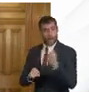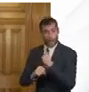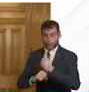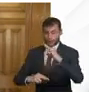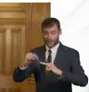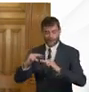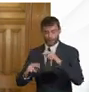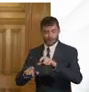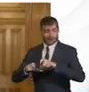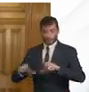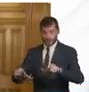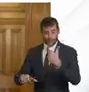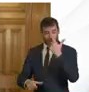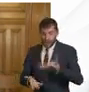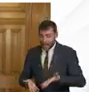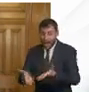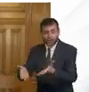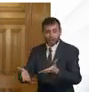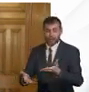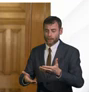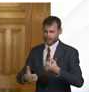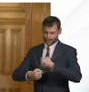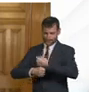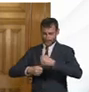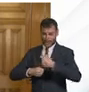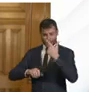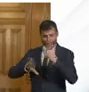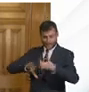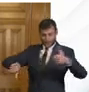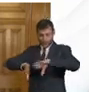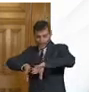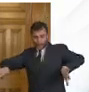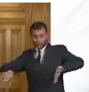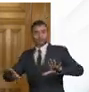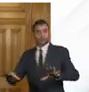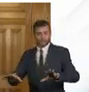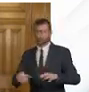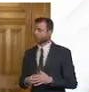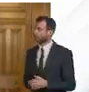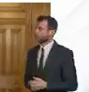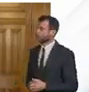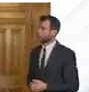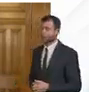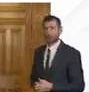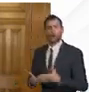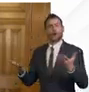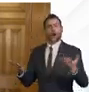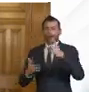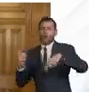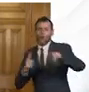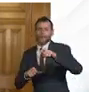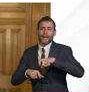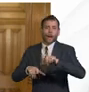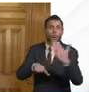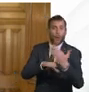each other uh and of course people need to get to work but the best way to do that uh is two meters apart from others uh